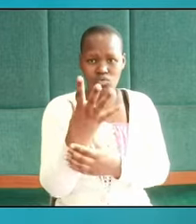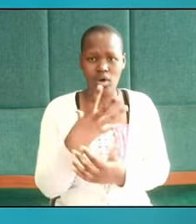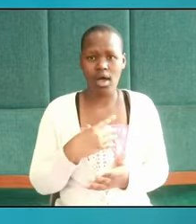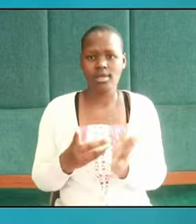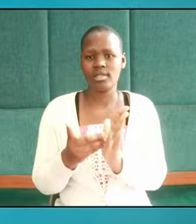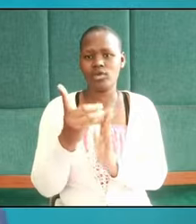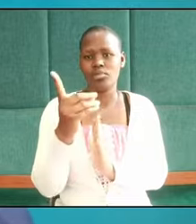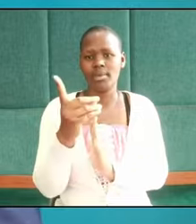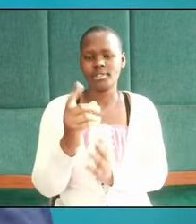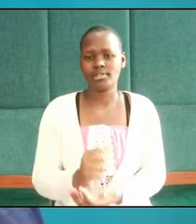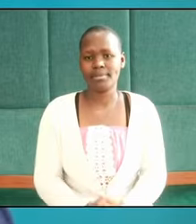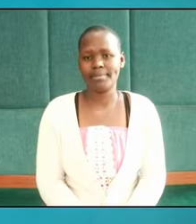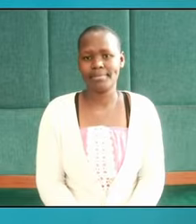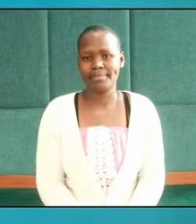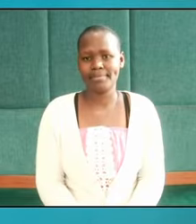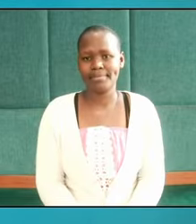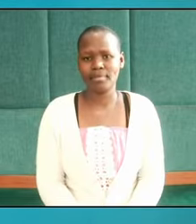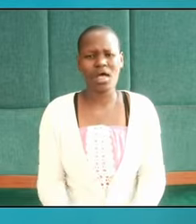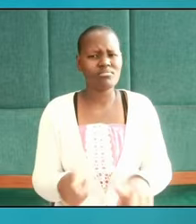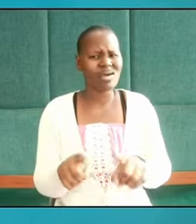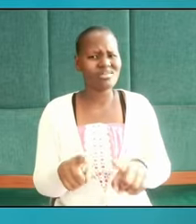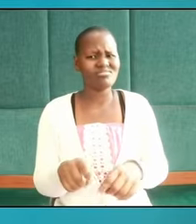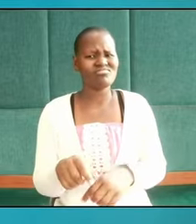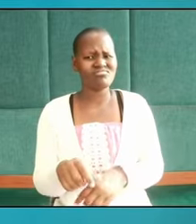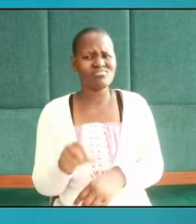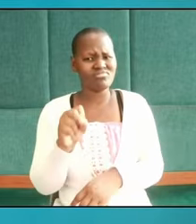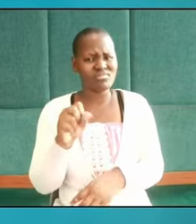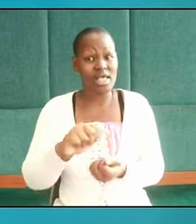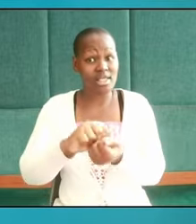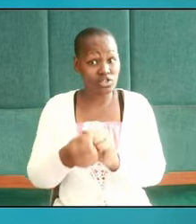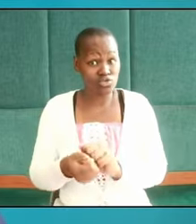development but there are still transitions